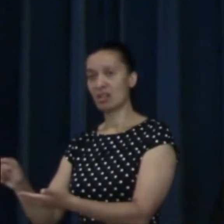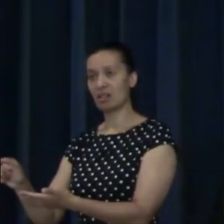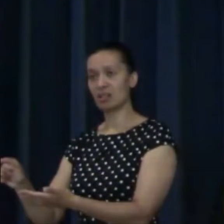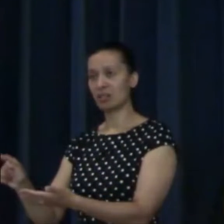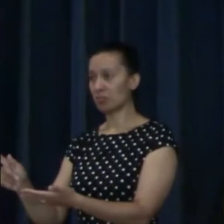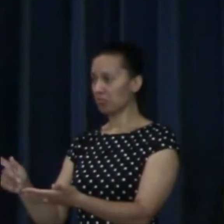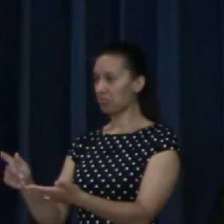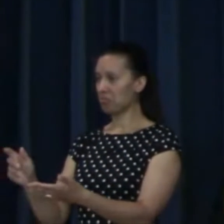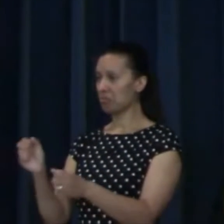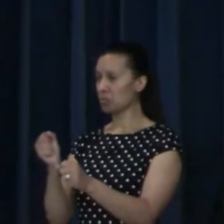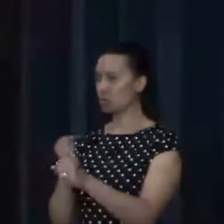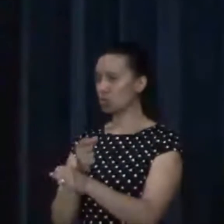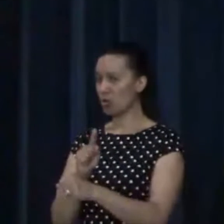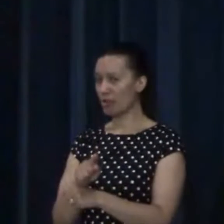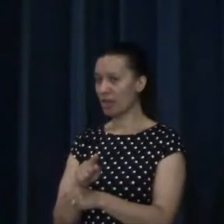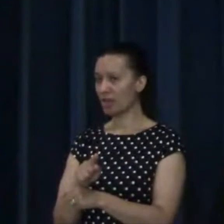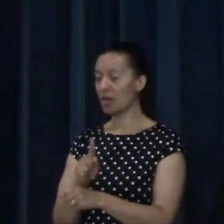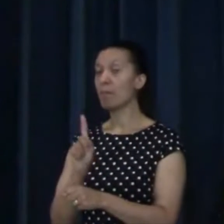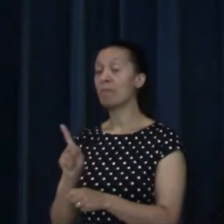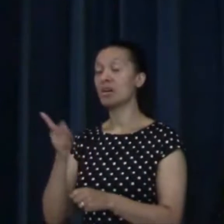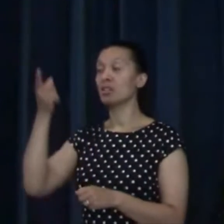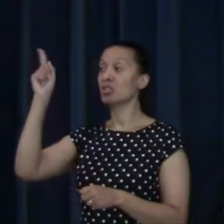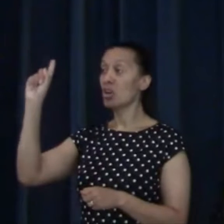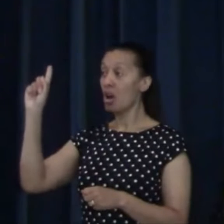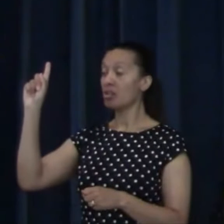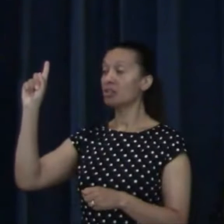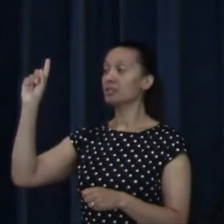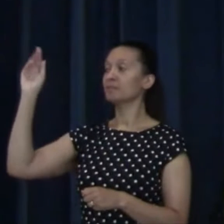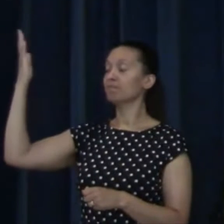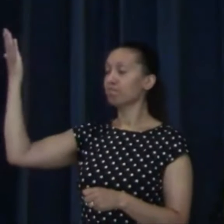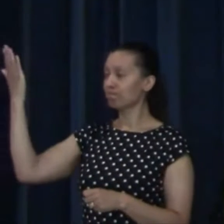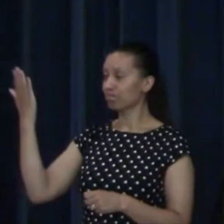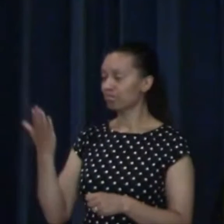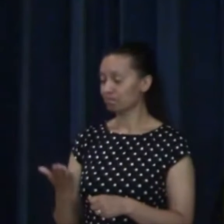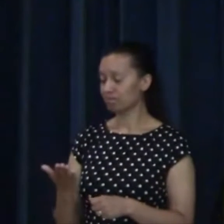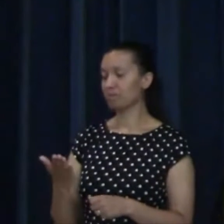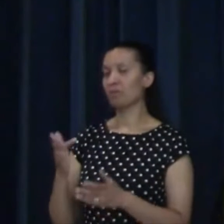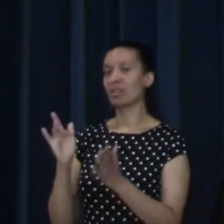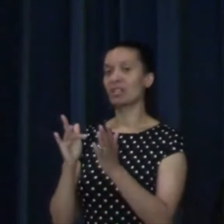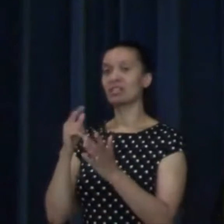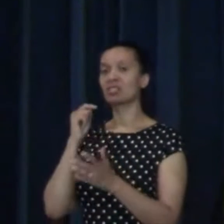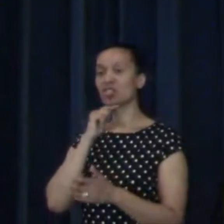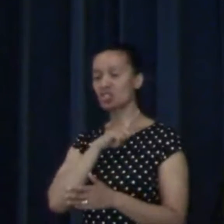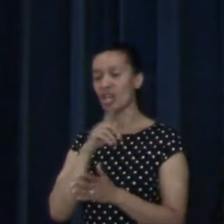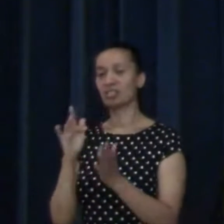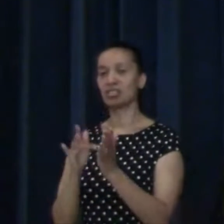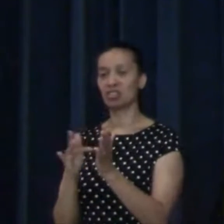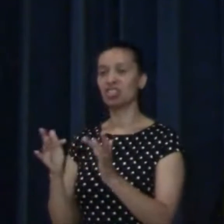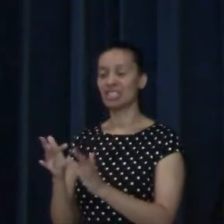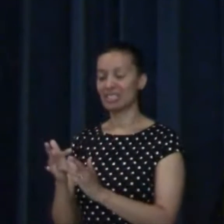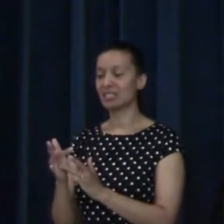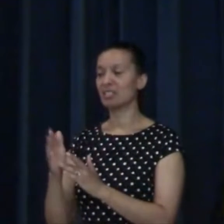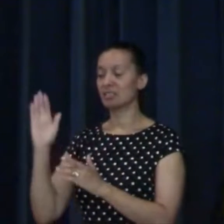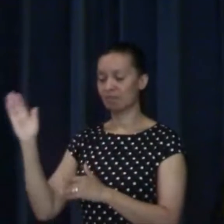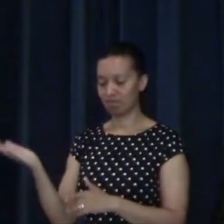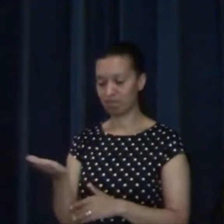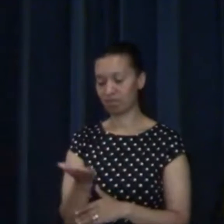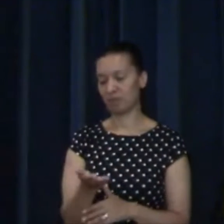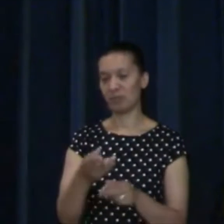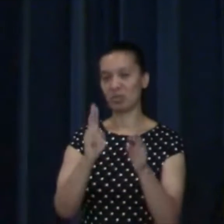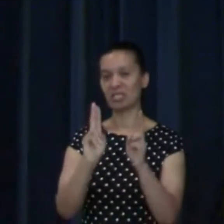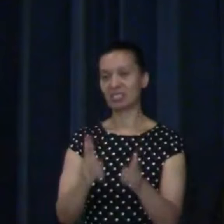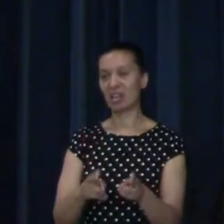He sent his son to die for us because he wants us to be reconciled to him. That is God's motivation.